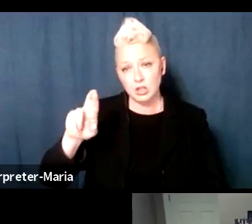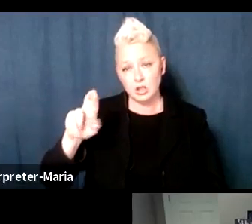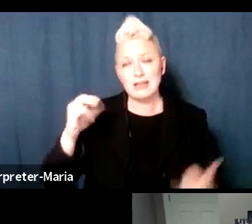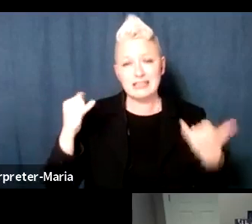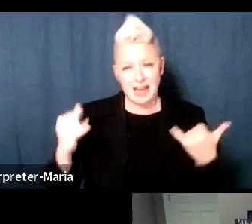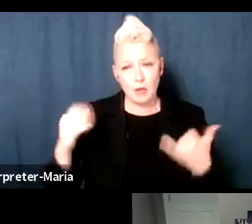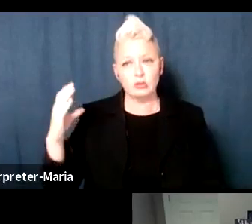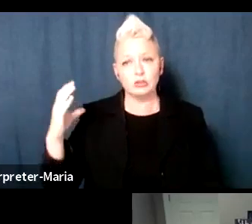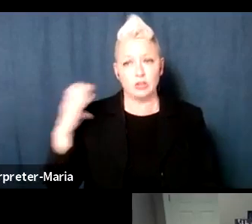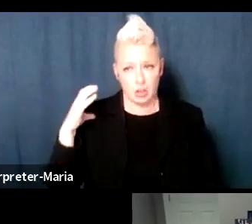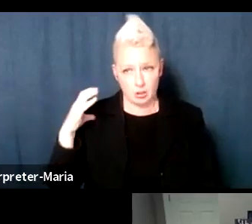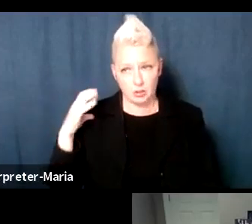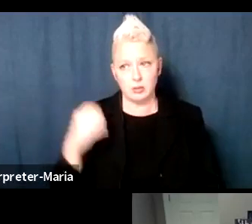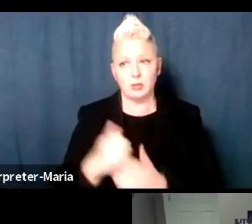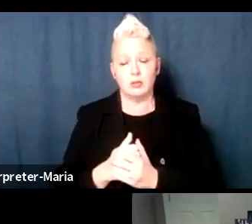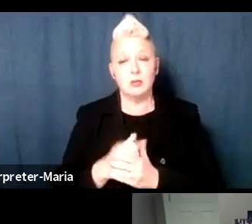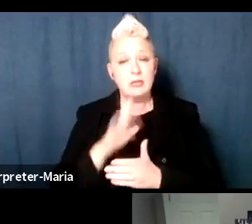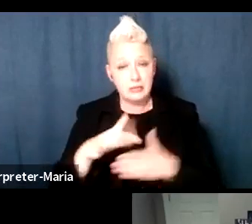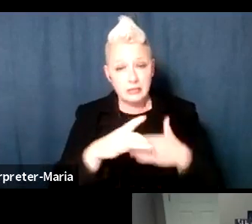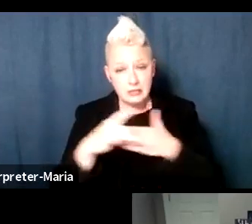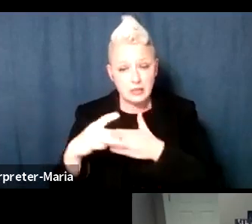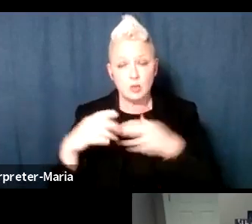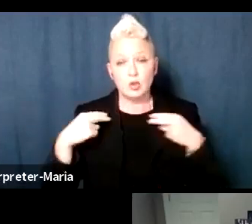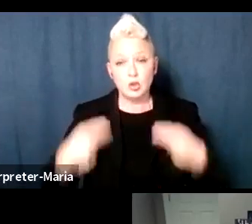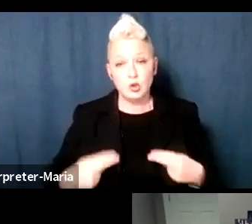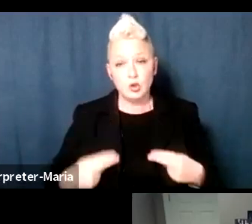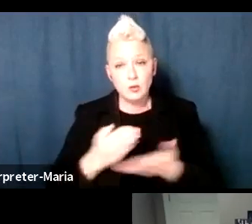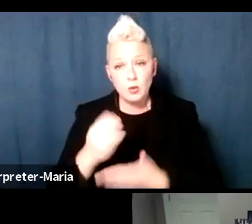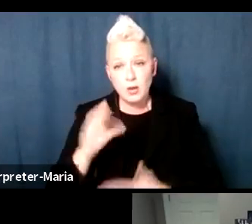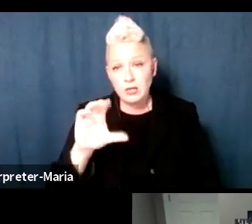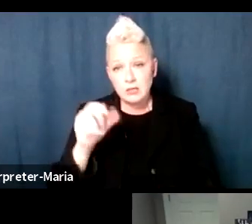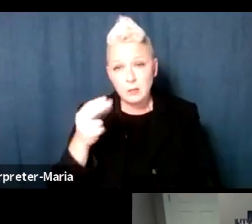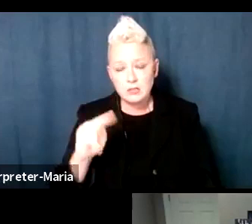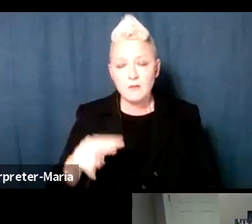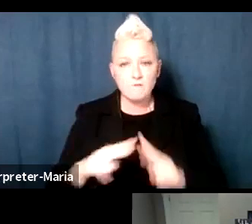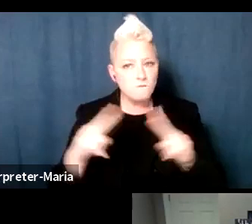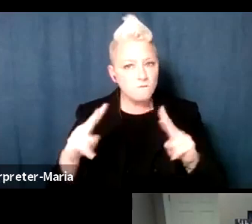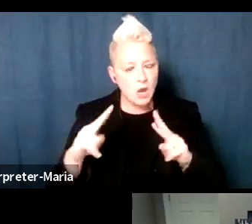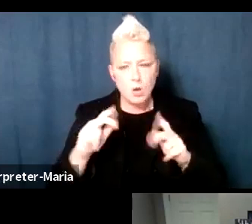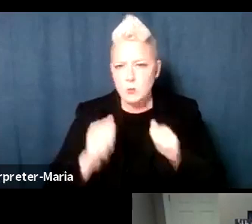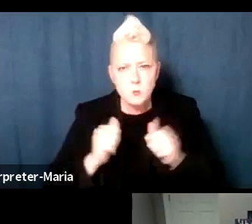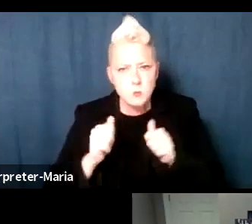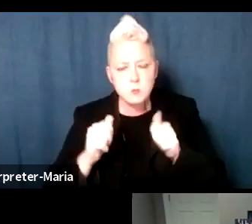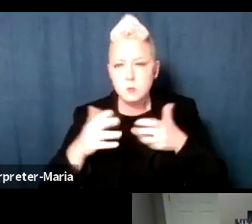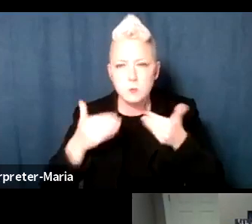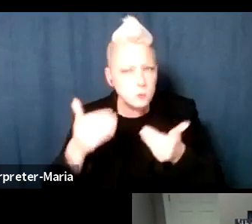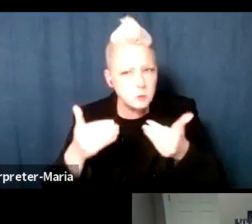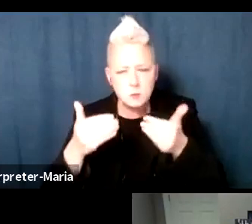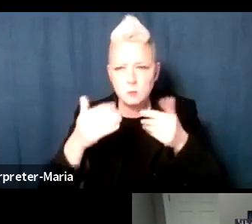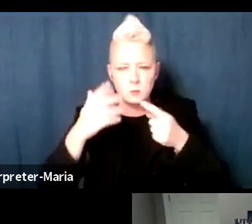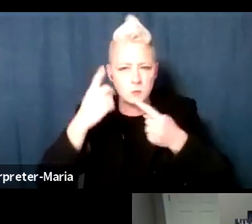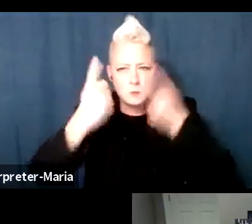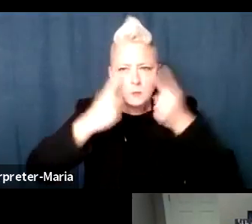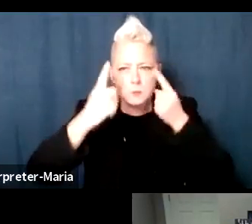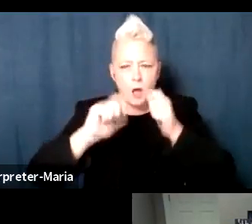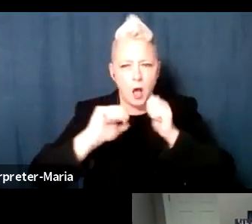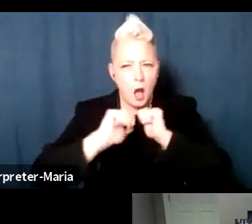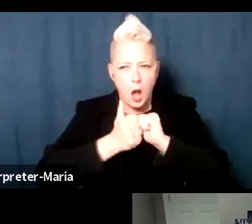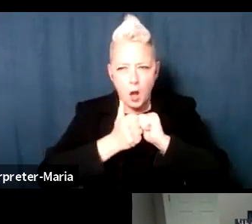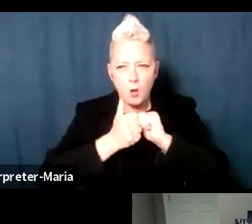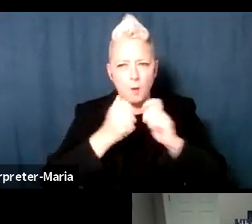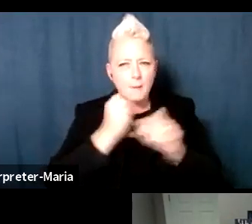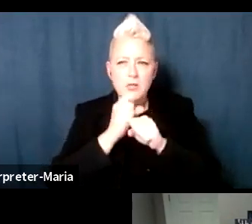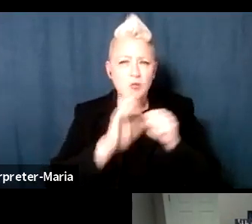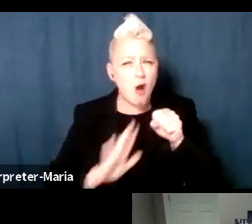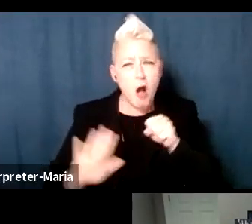Under his leadership, the Human Rights Commission has been extremely aggressive and forward-thinking about ensuring from every part